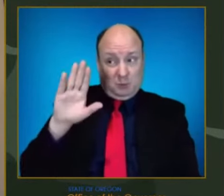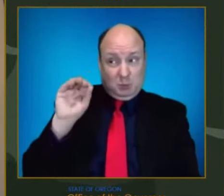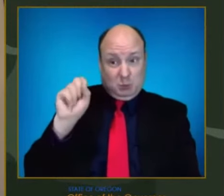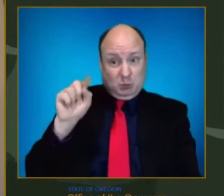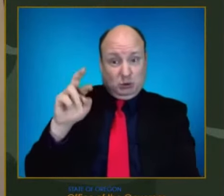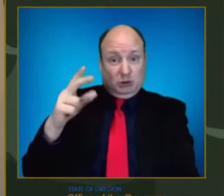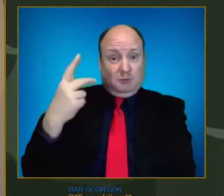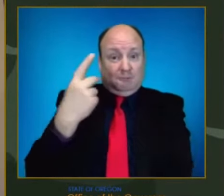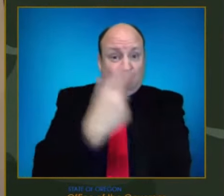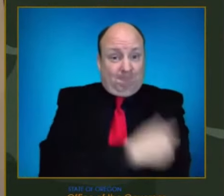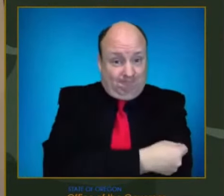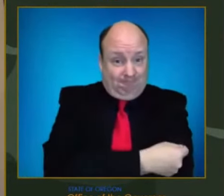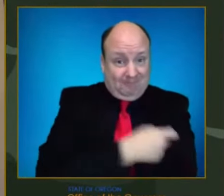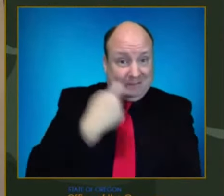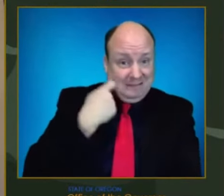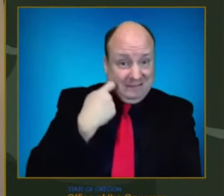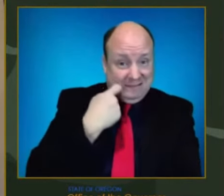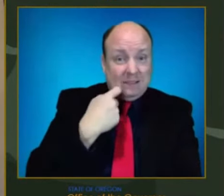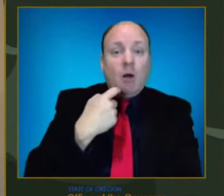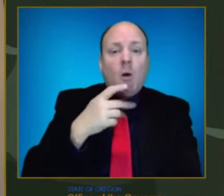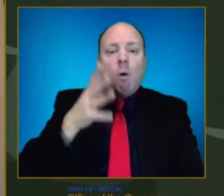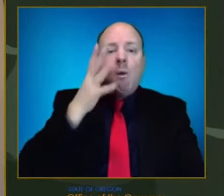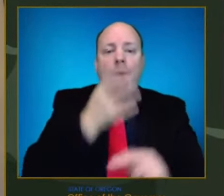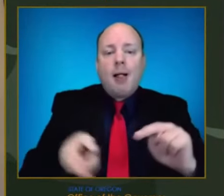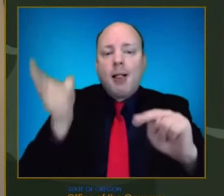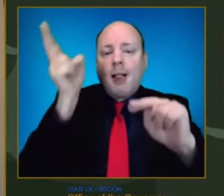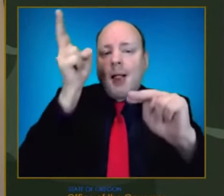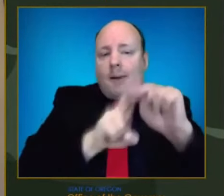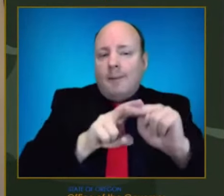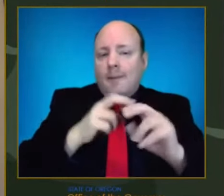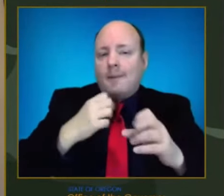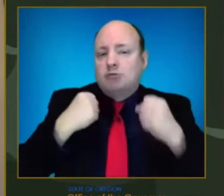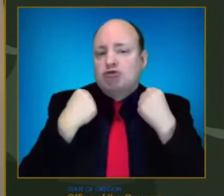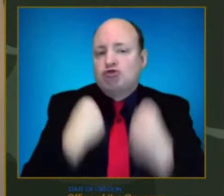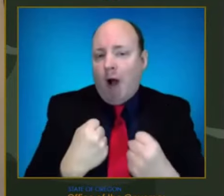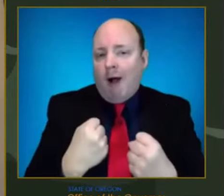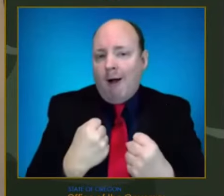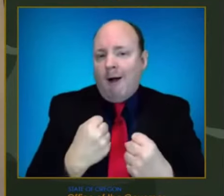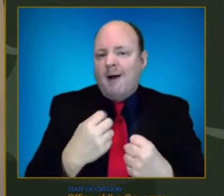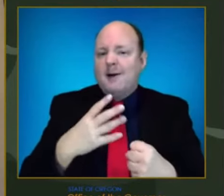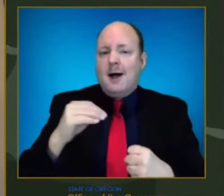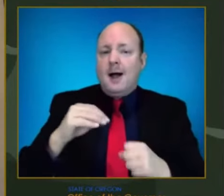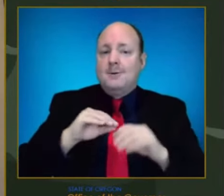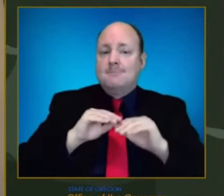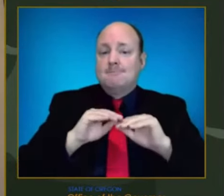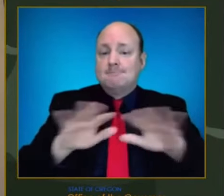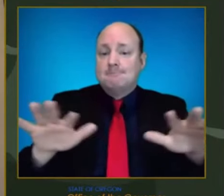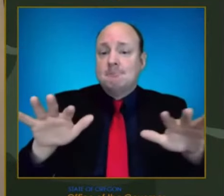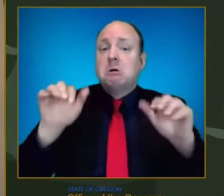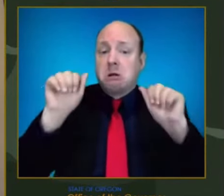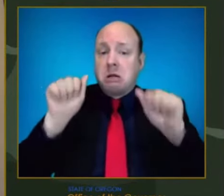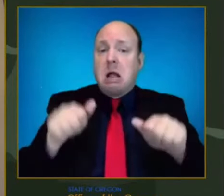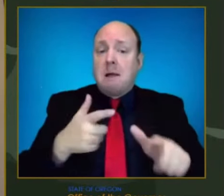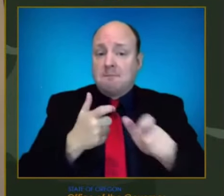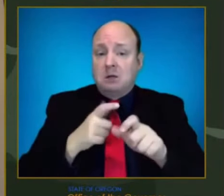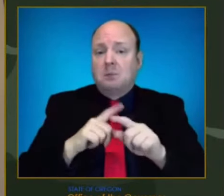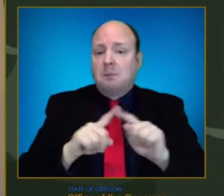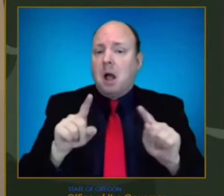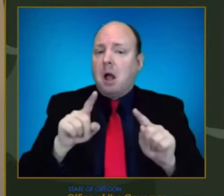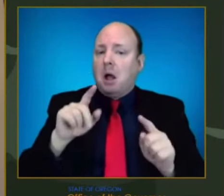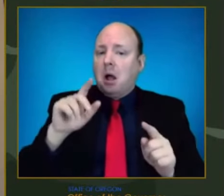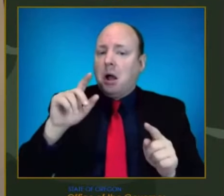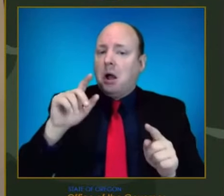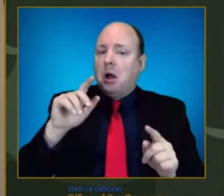primary series. So while we do see less effectiveness with these vaccines, we know that being fully vaccinated and